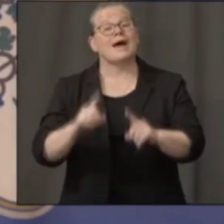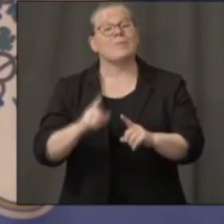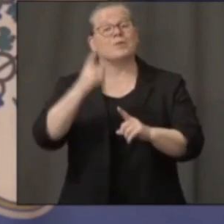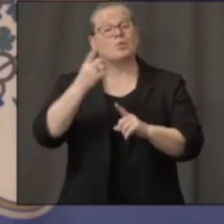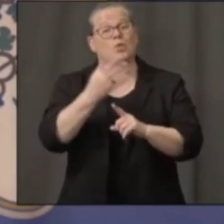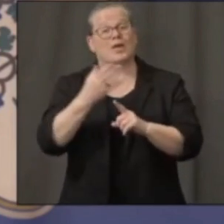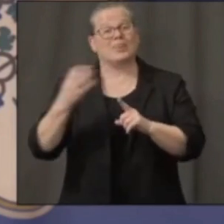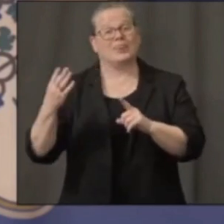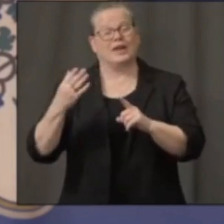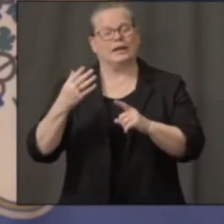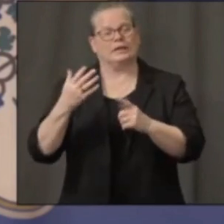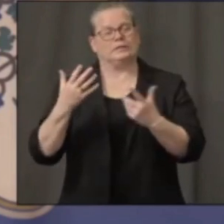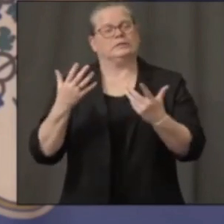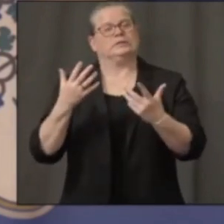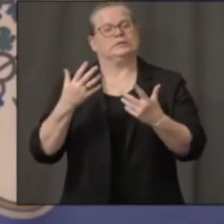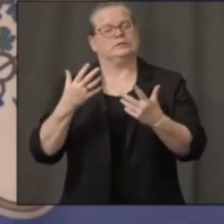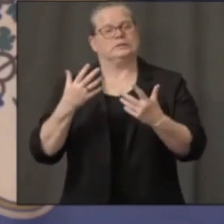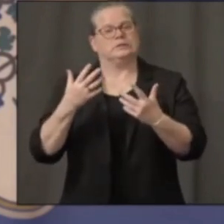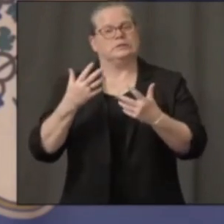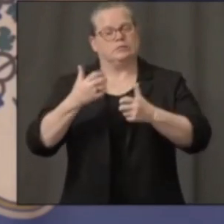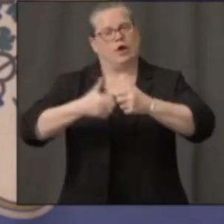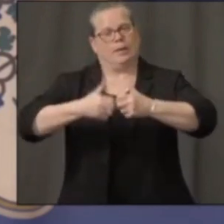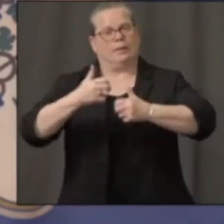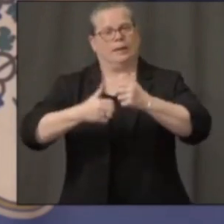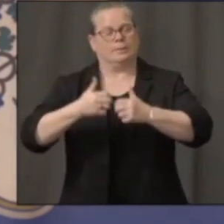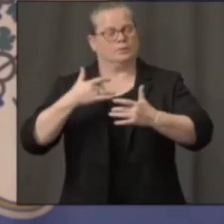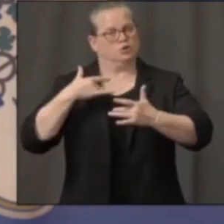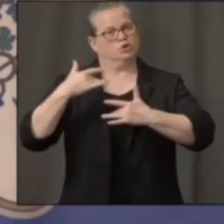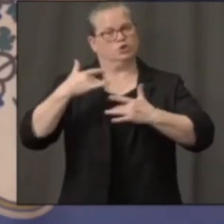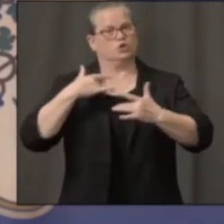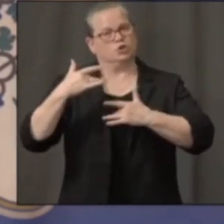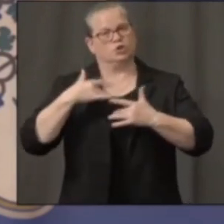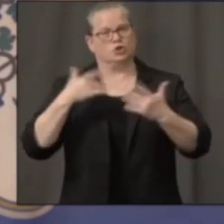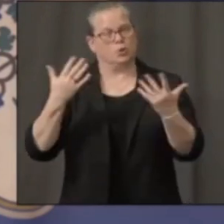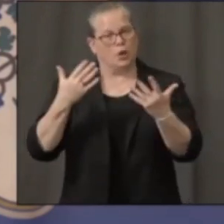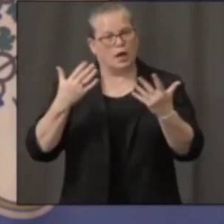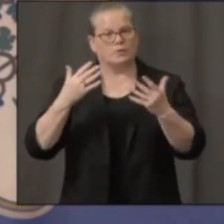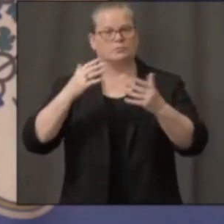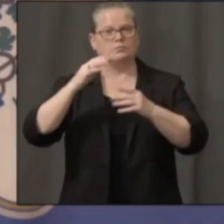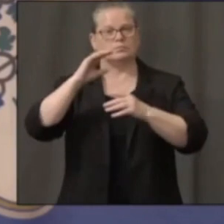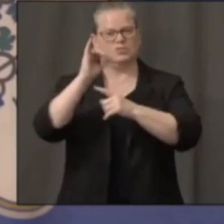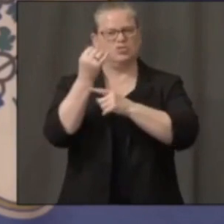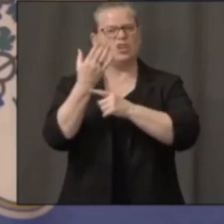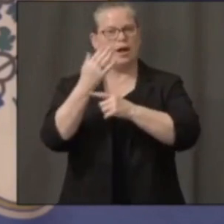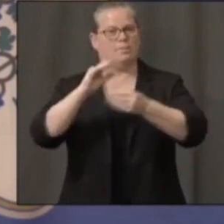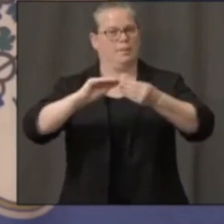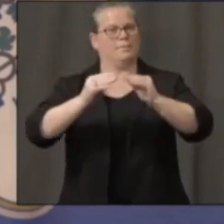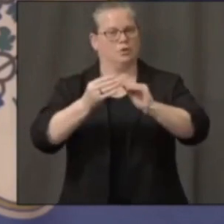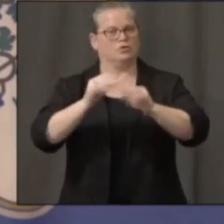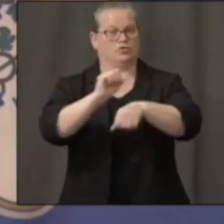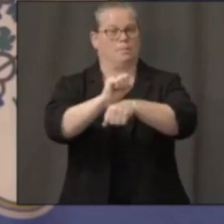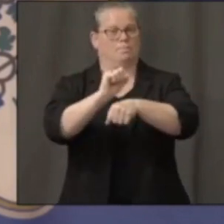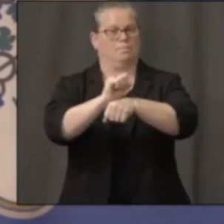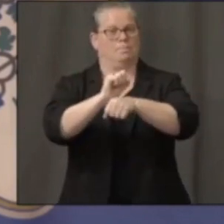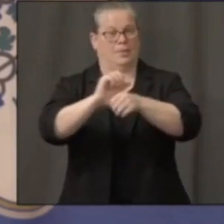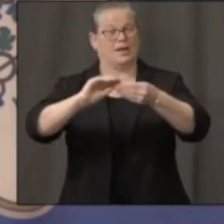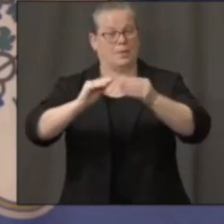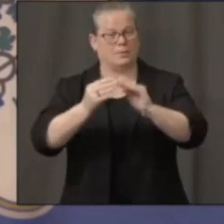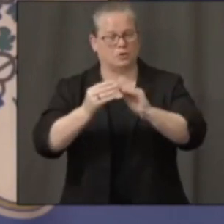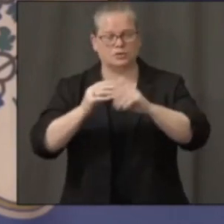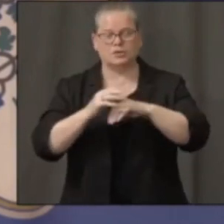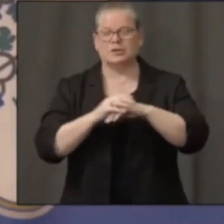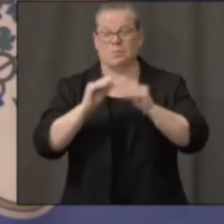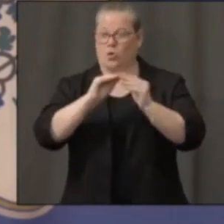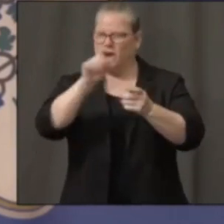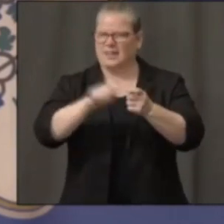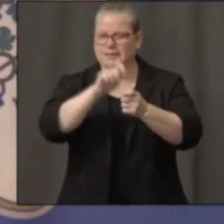saw yesterday the job numbers came out, or to be more exact, the joblessness numbers came out, and